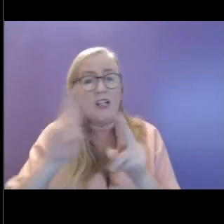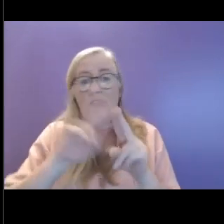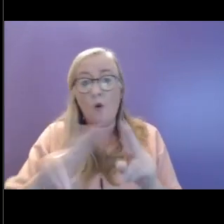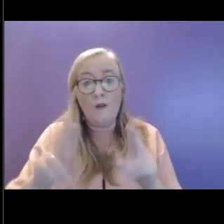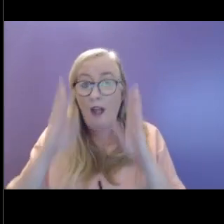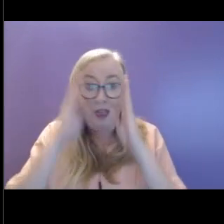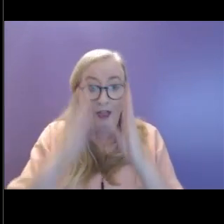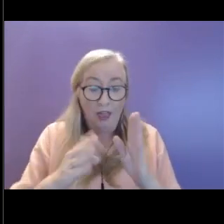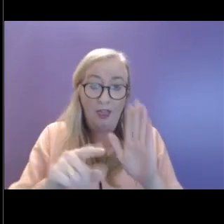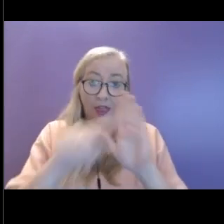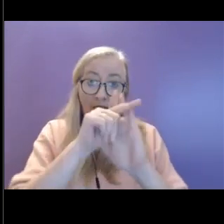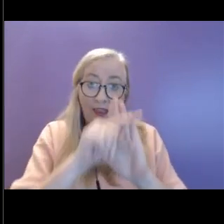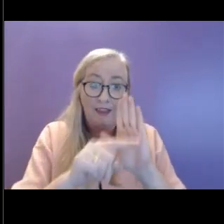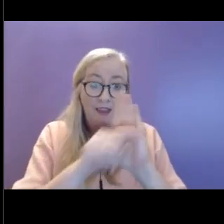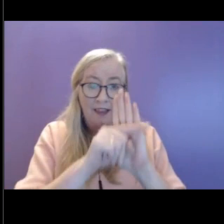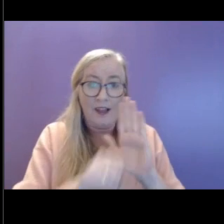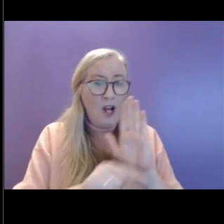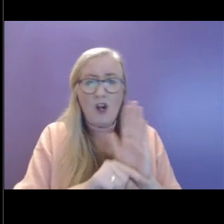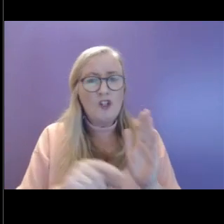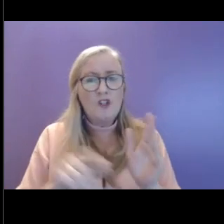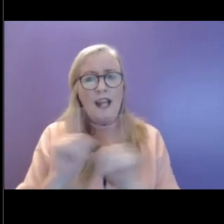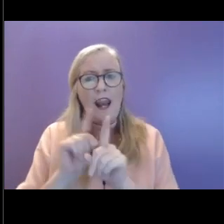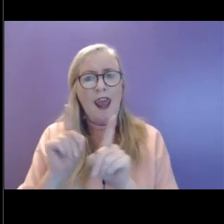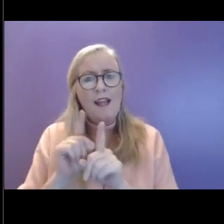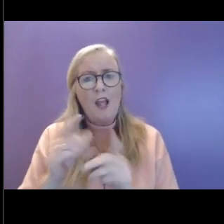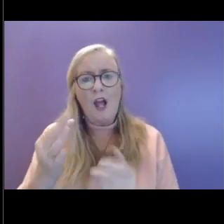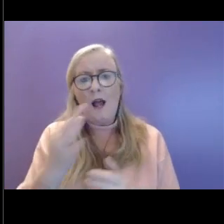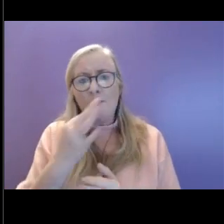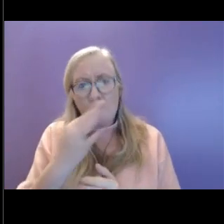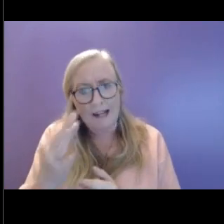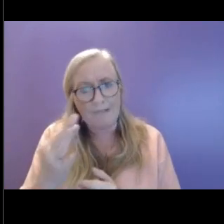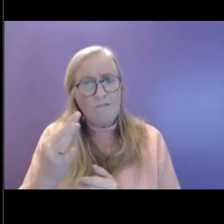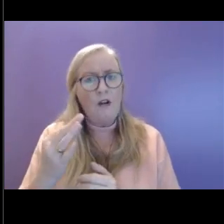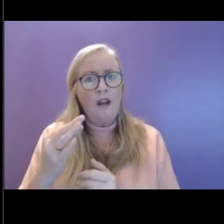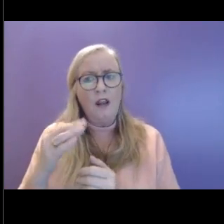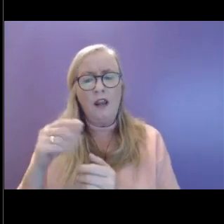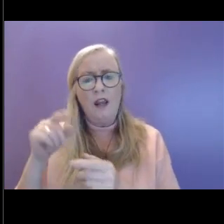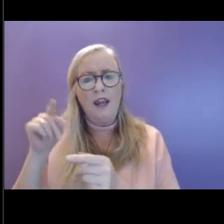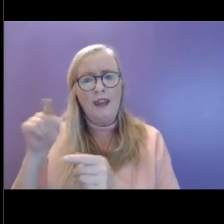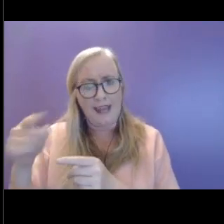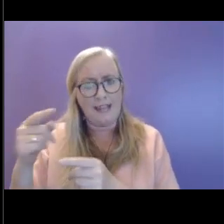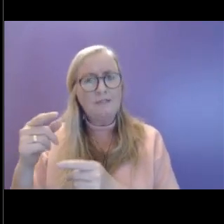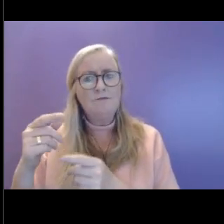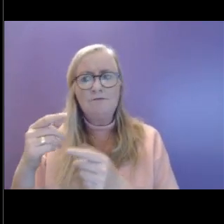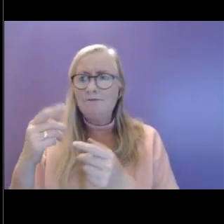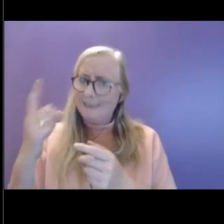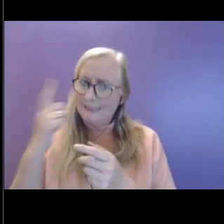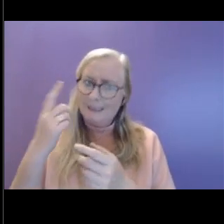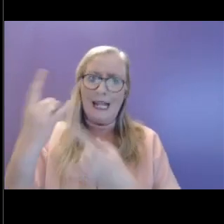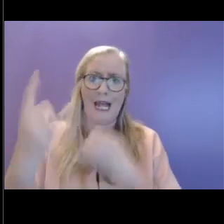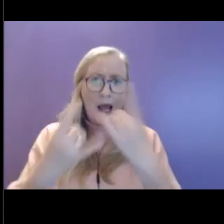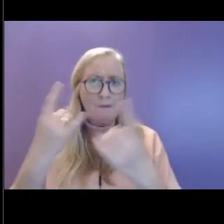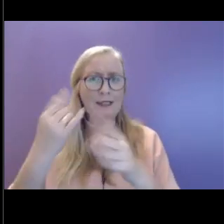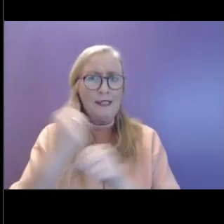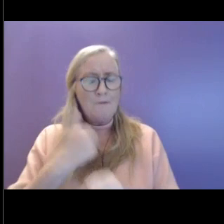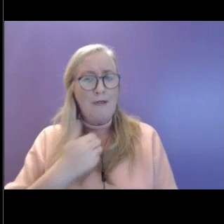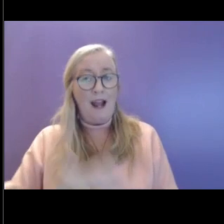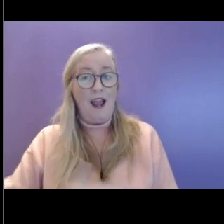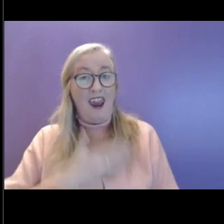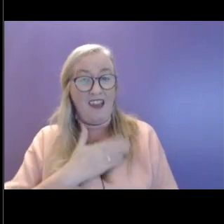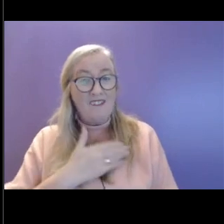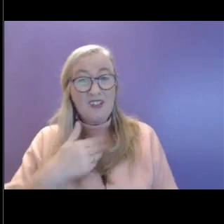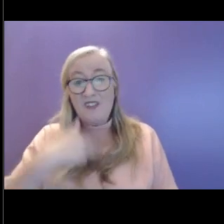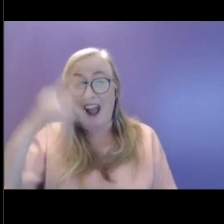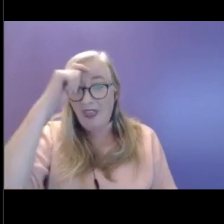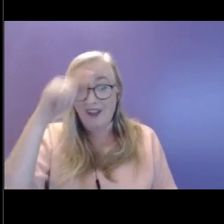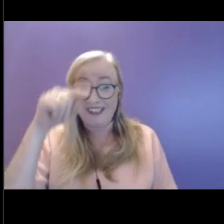aren't positive, but it's about being also grateful for the things that are good in our lives. And so we just thought we'd share that.